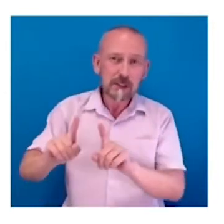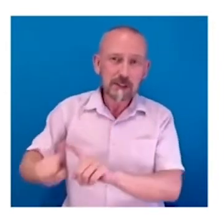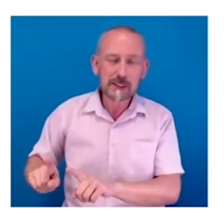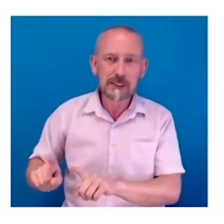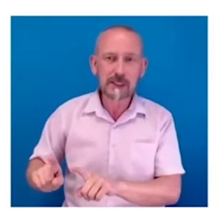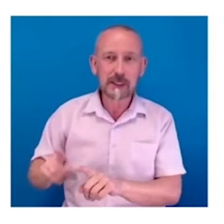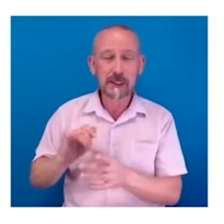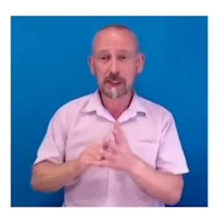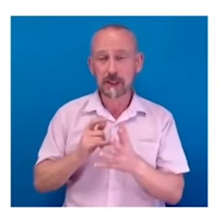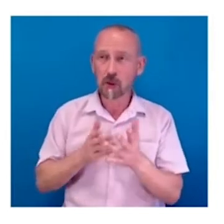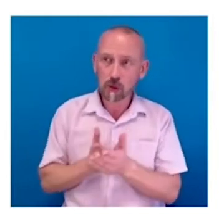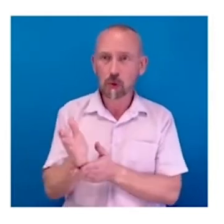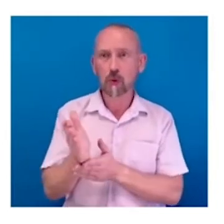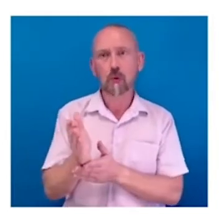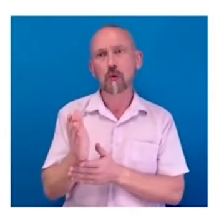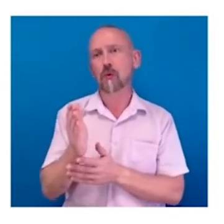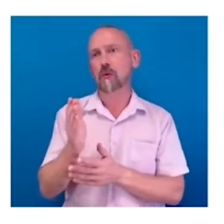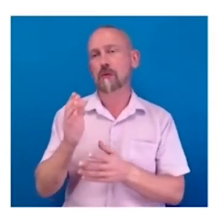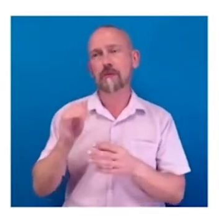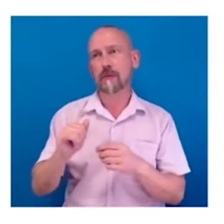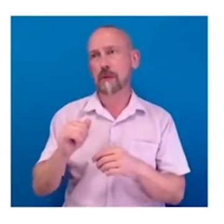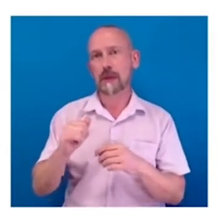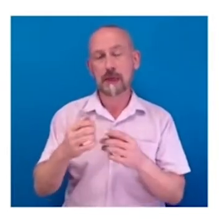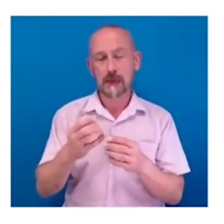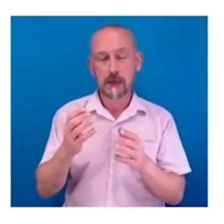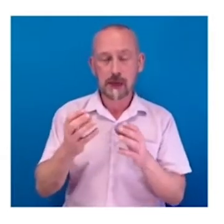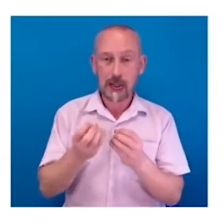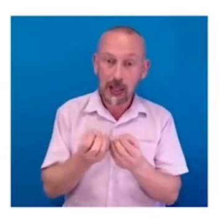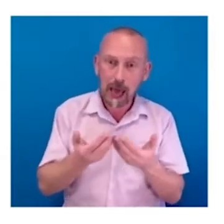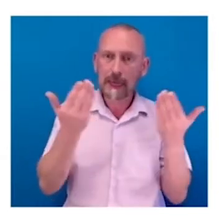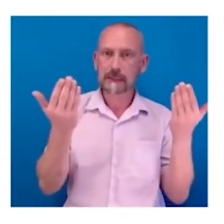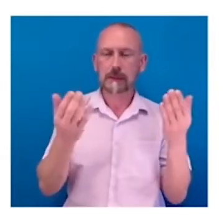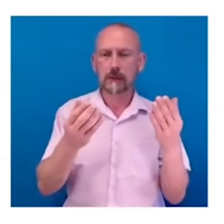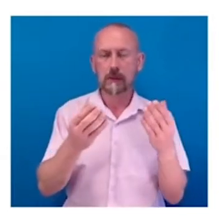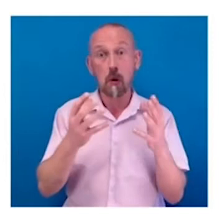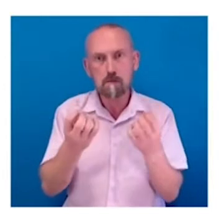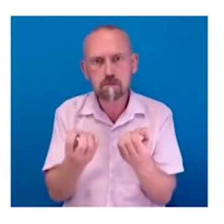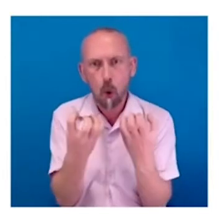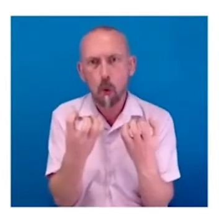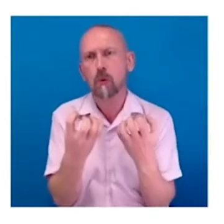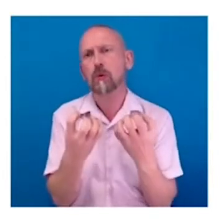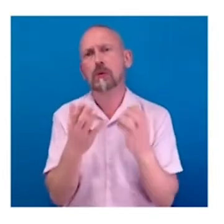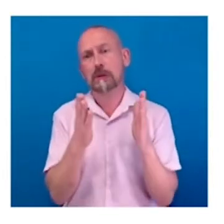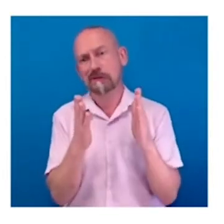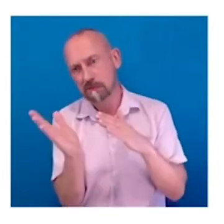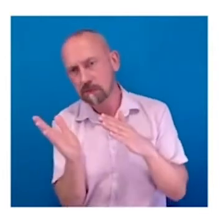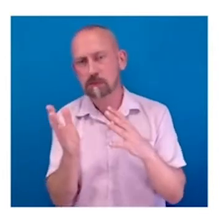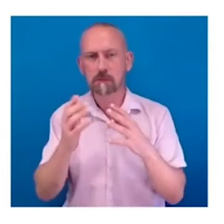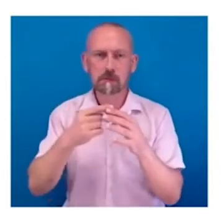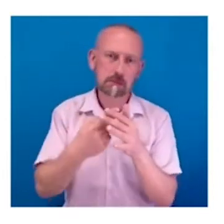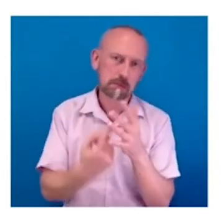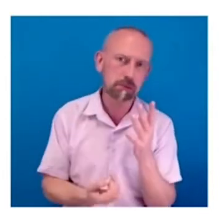all the various styles, you know, from light to regular, to bold, to extra bold, in a condensed, as well as all the italic